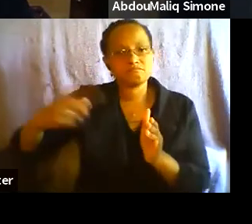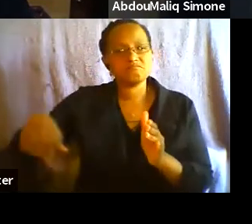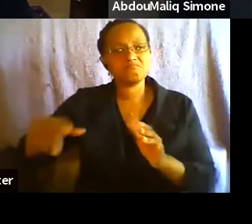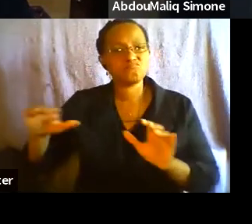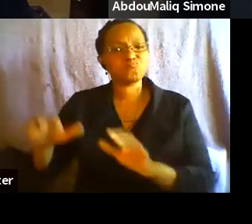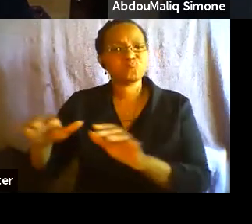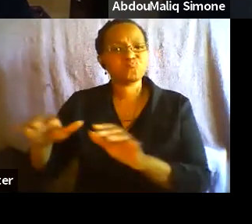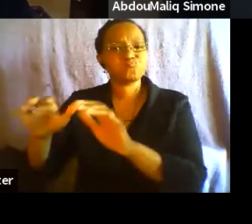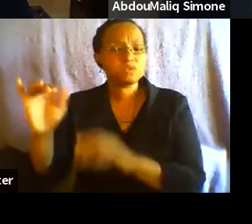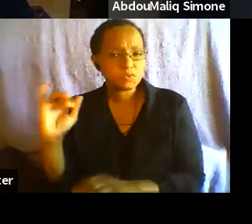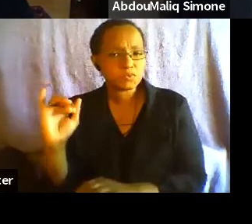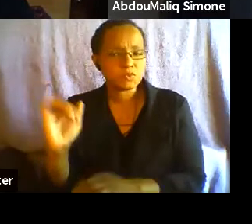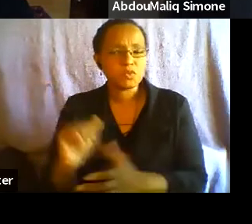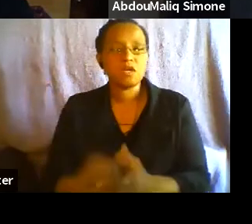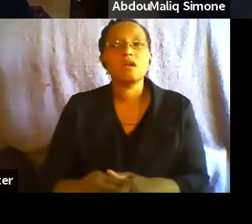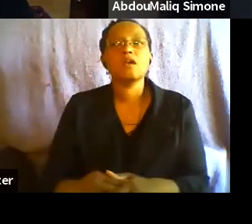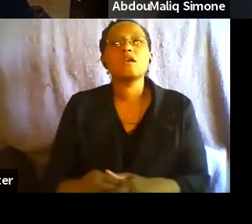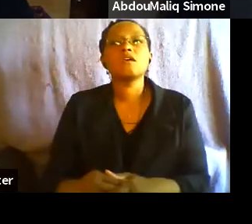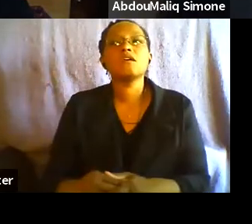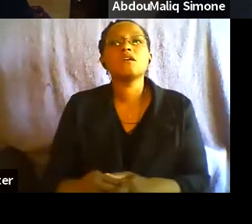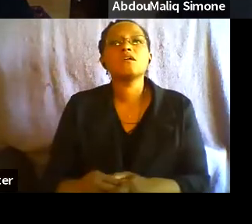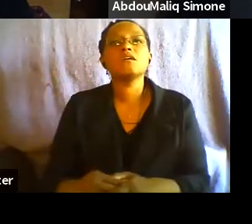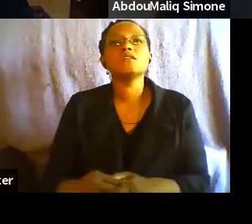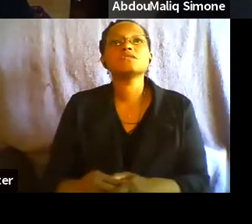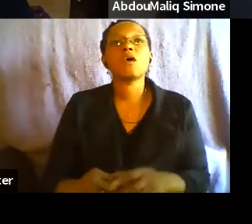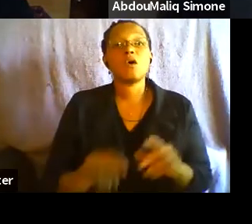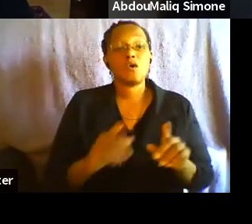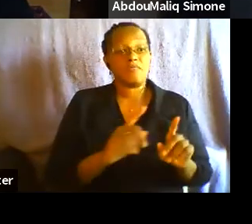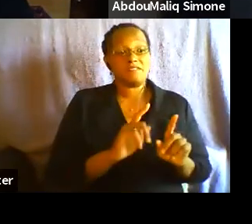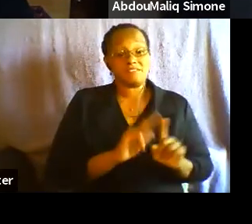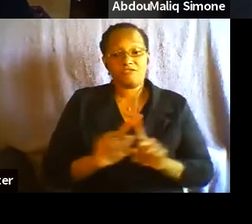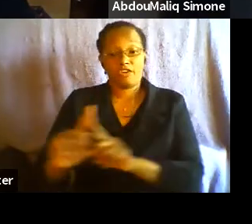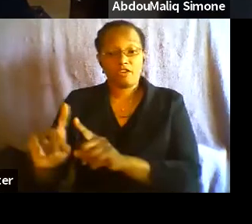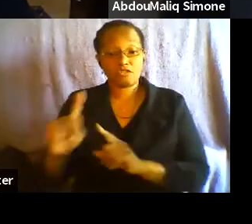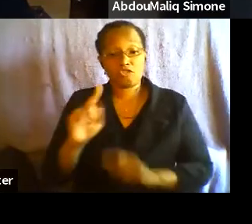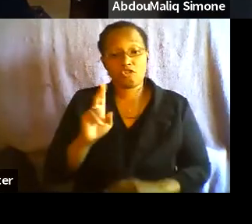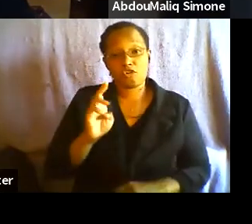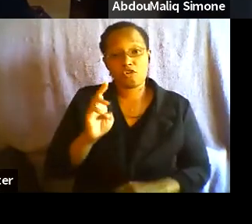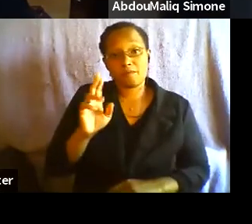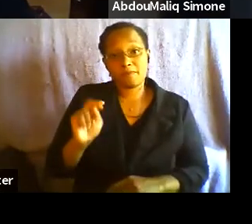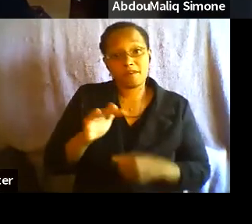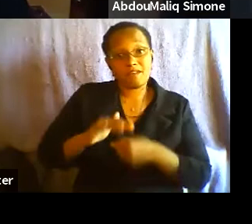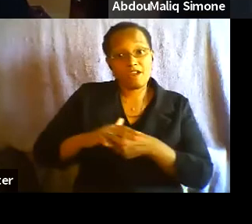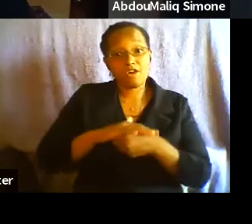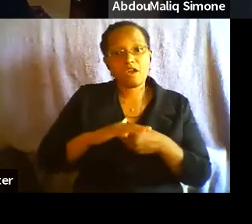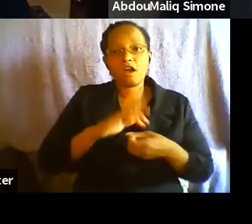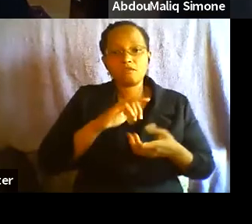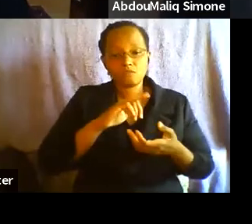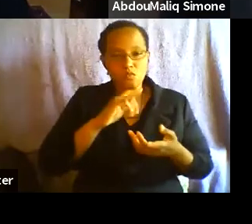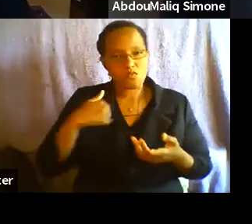is. But across these urban regions, one increasingly sees this